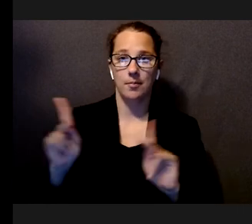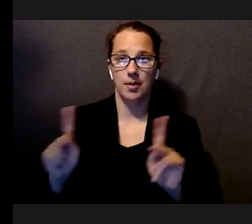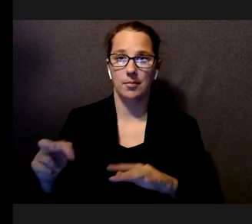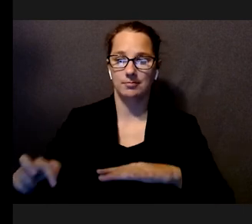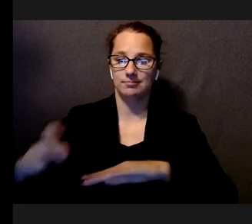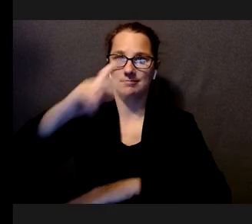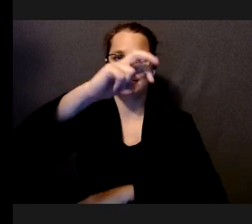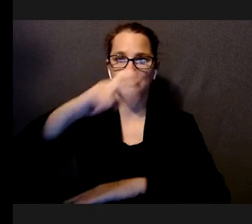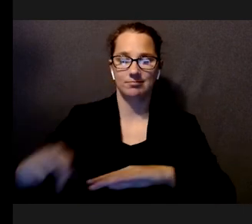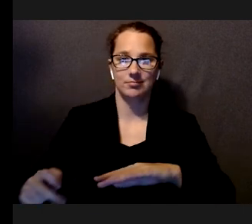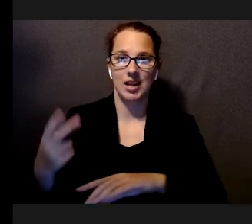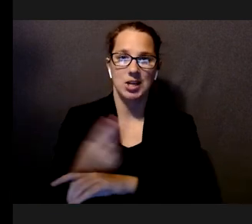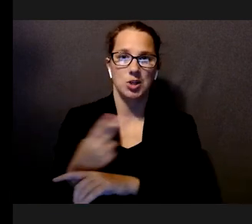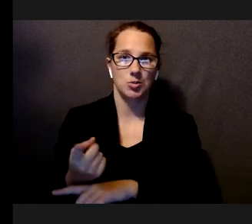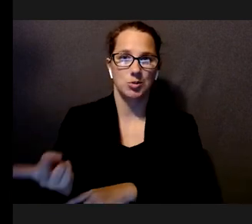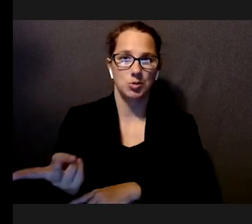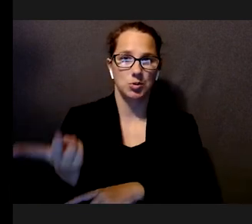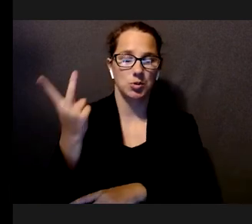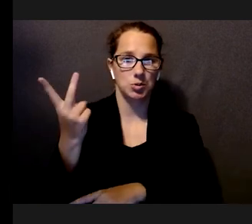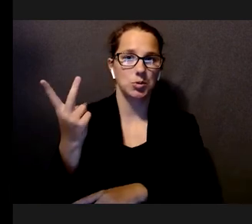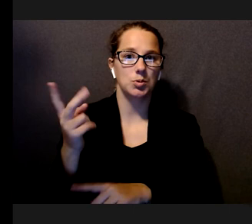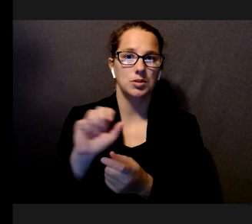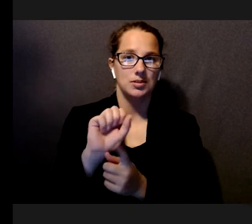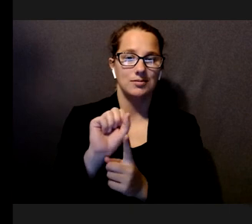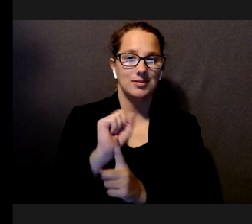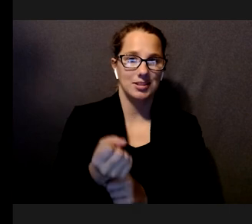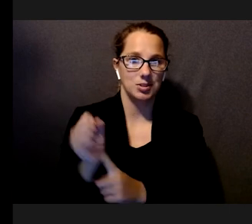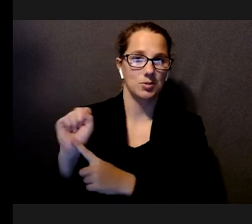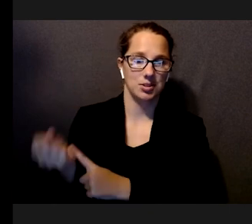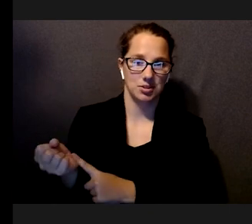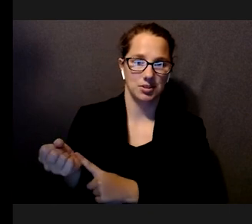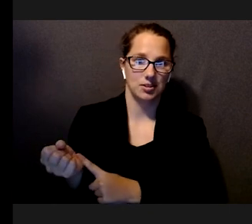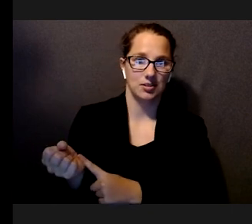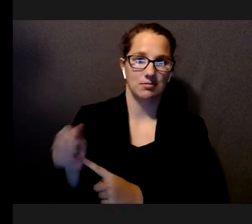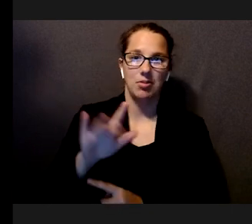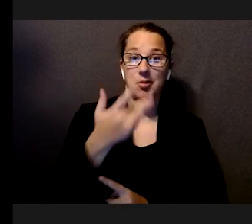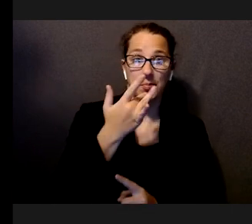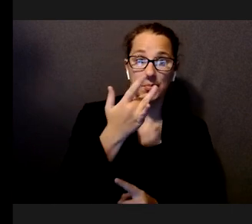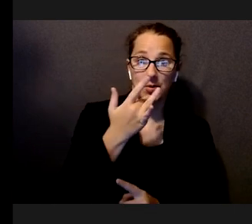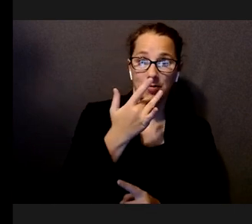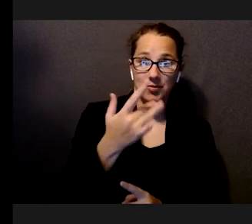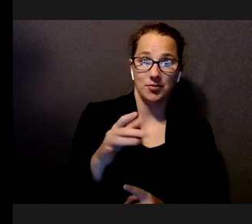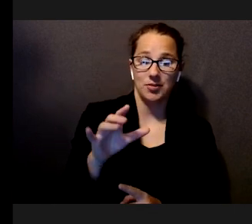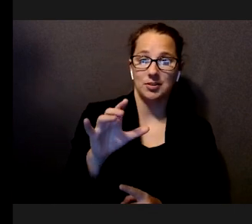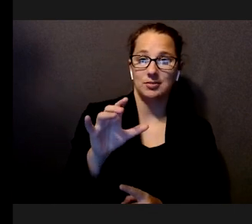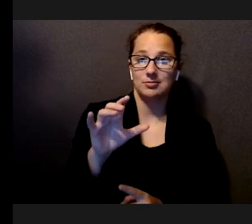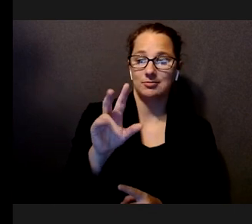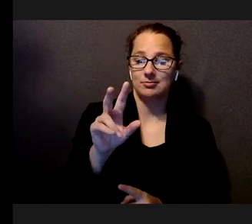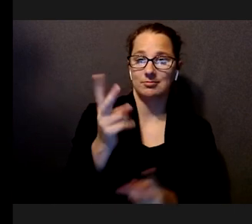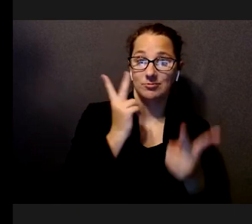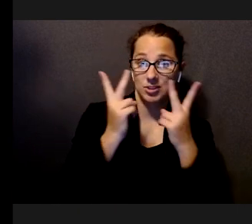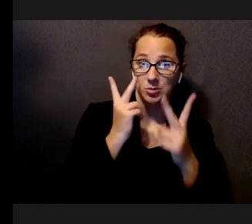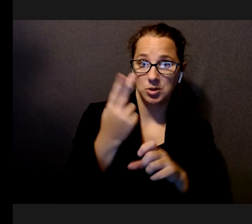And once again, we had them use two conditions. So, their preferred visualizations was stair light, and then the baseline, and the baseline